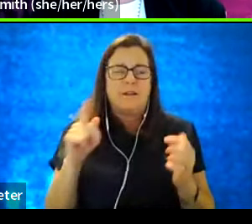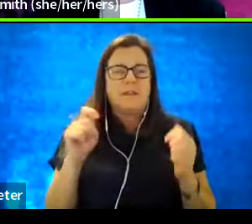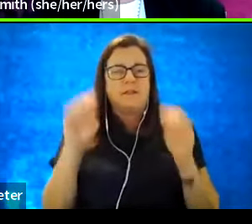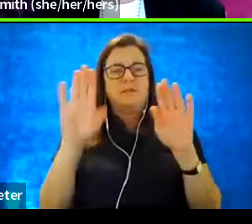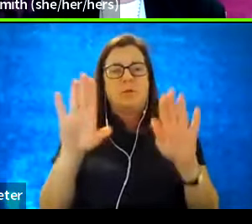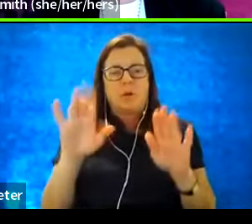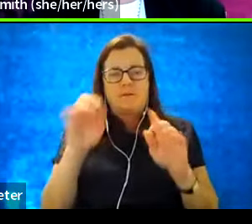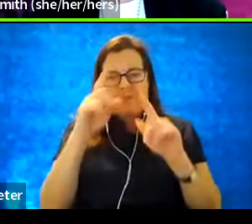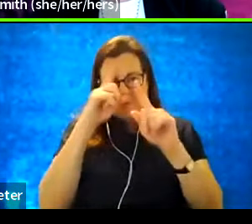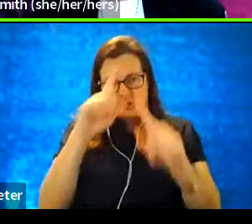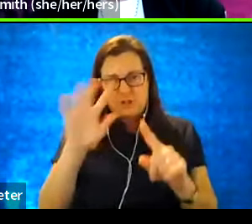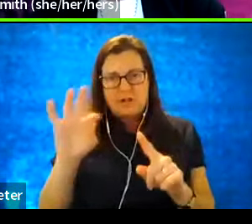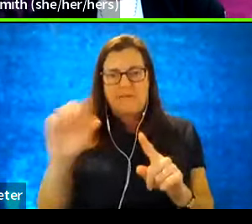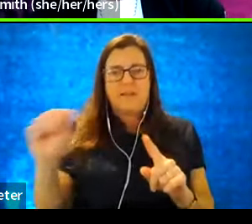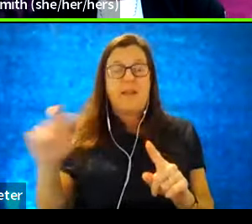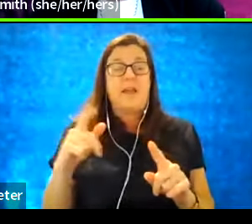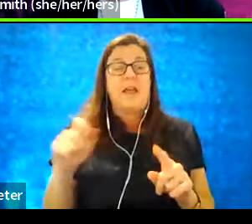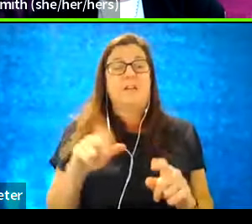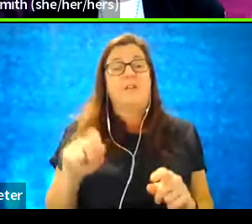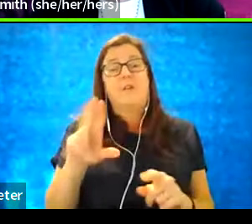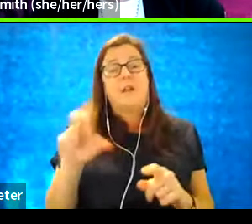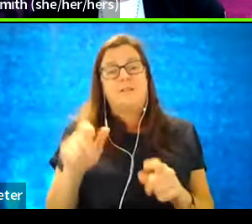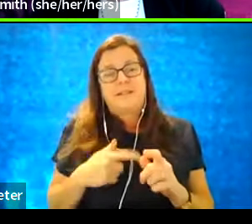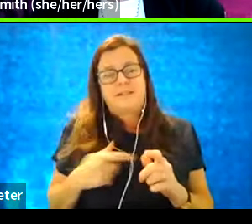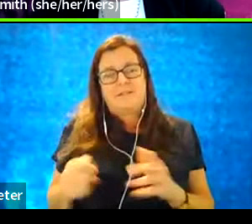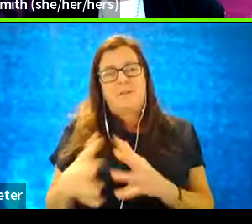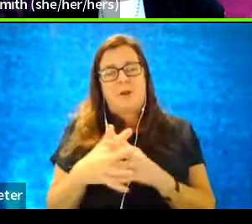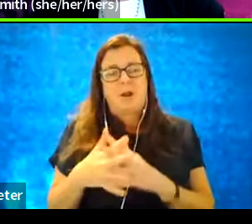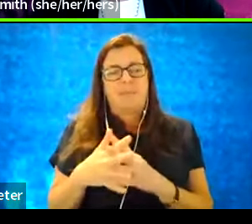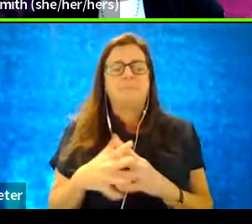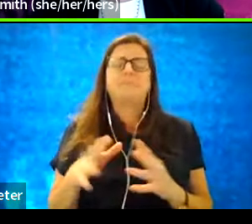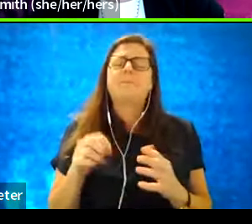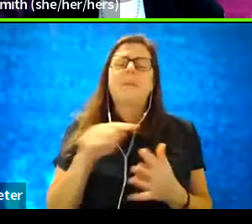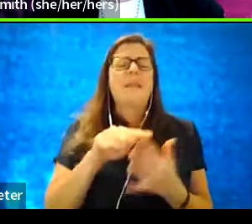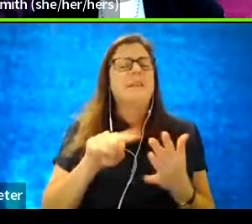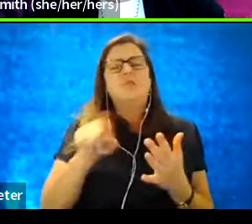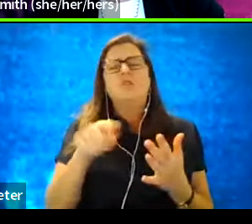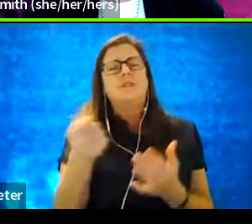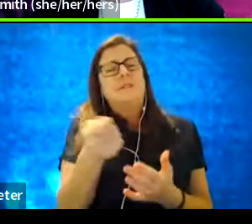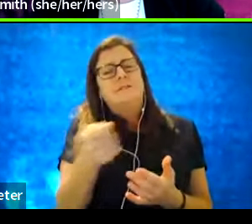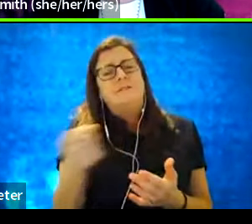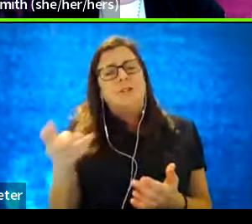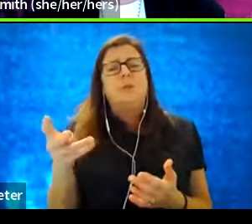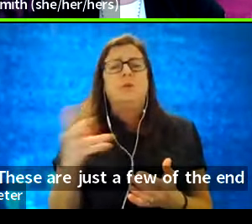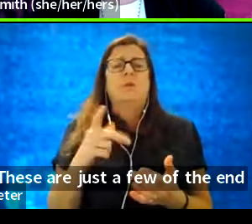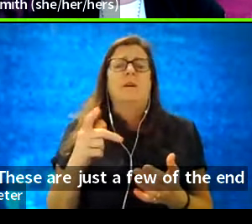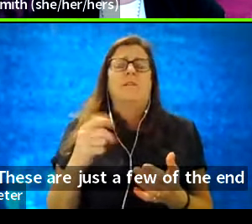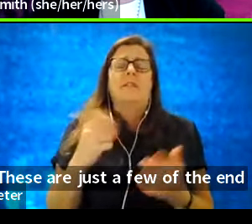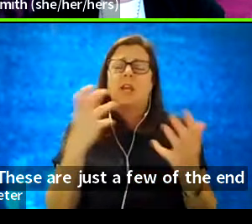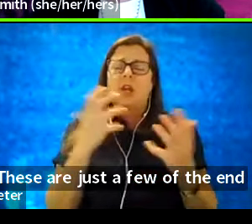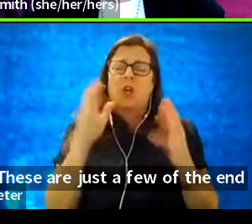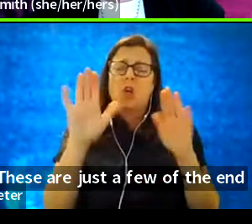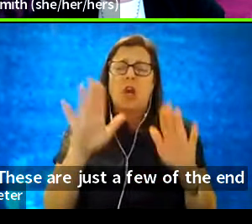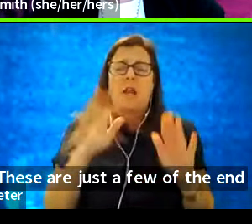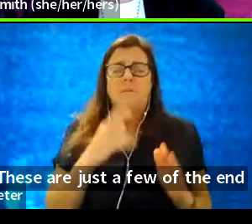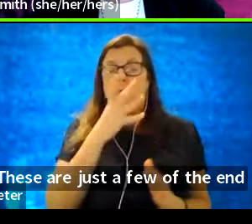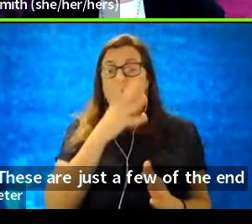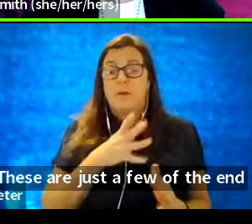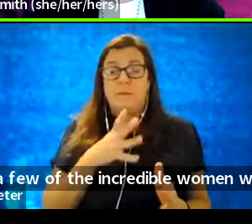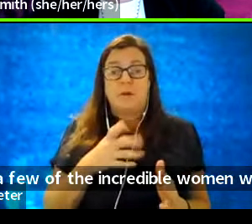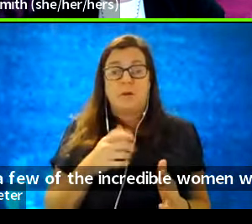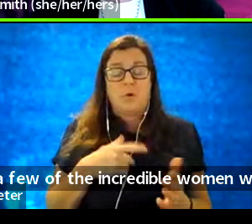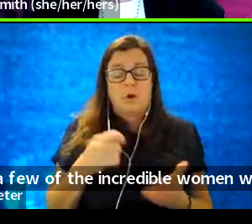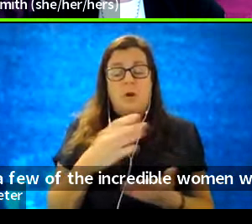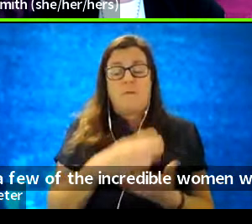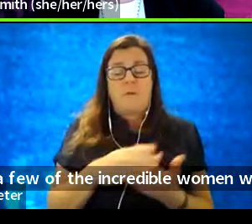mission at FAA and to the United States of America. These are just a few of the incredible women who are part